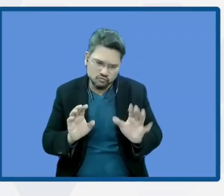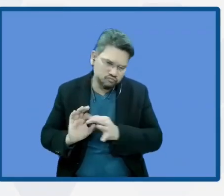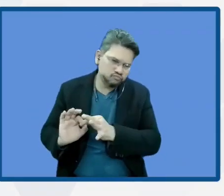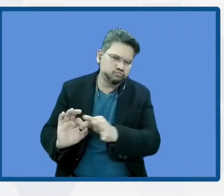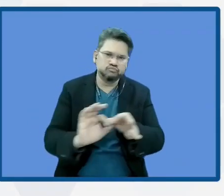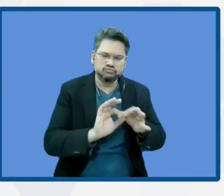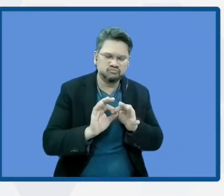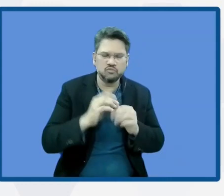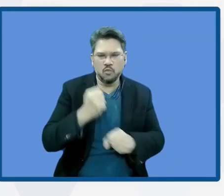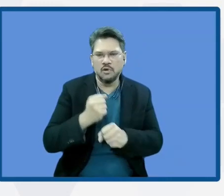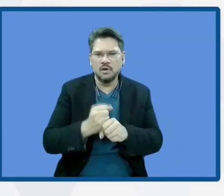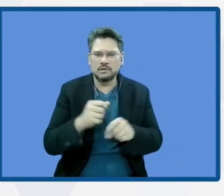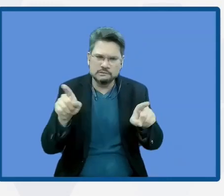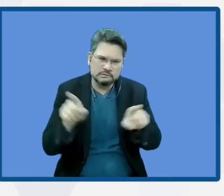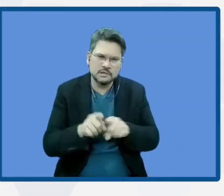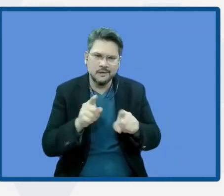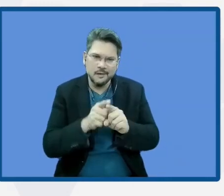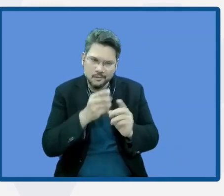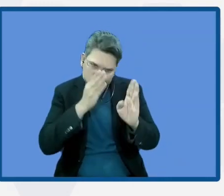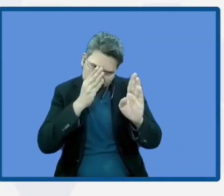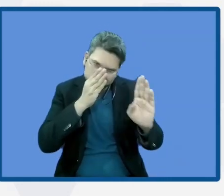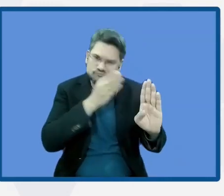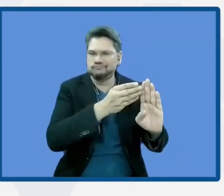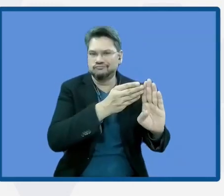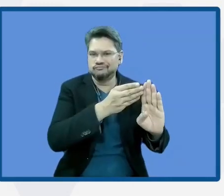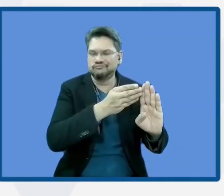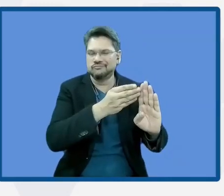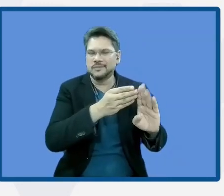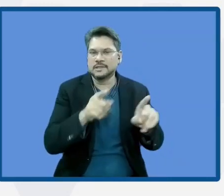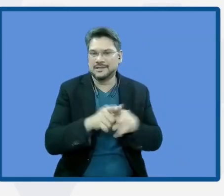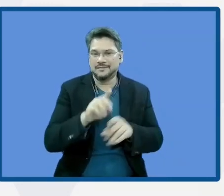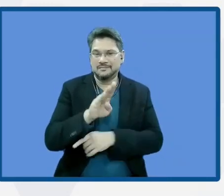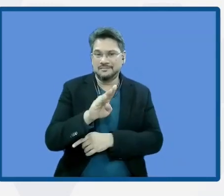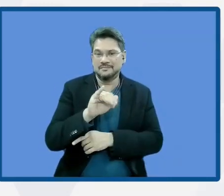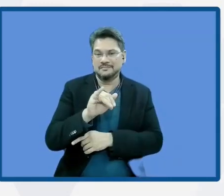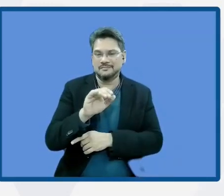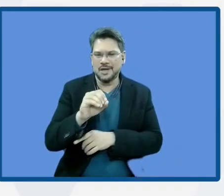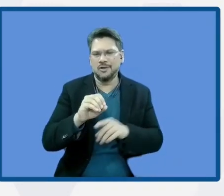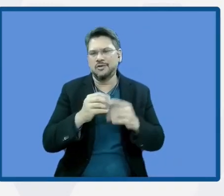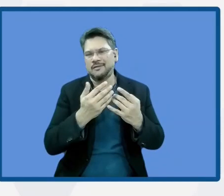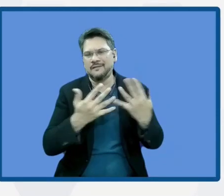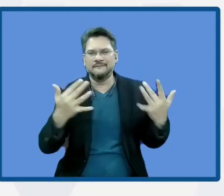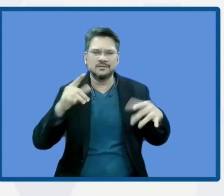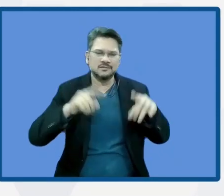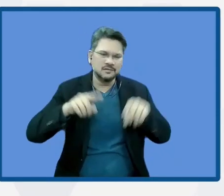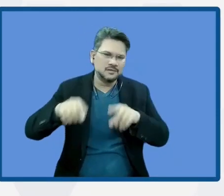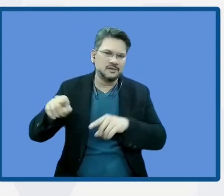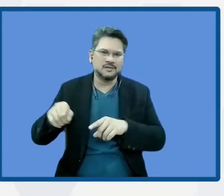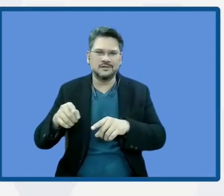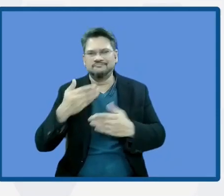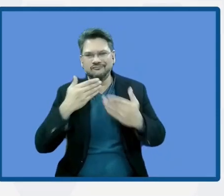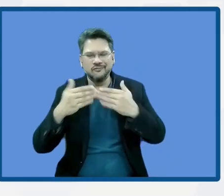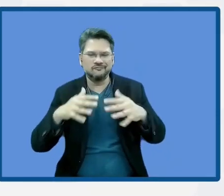The Biodiversity Convention also should be together with everything according to the different